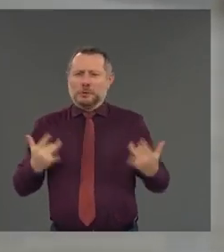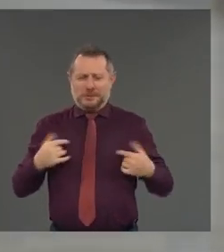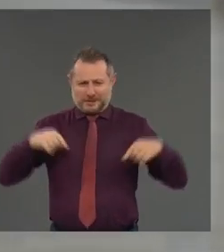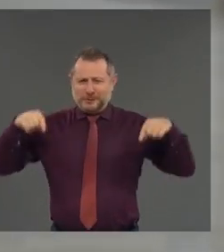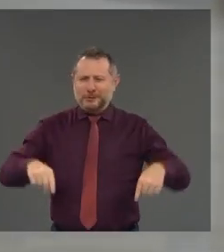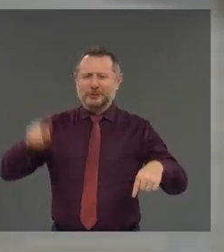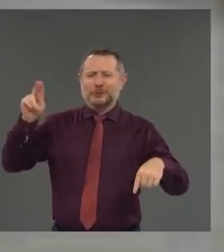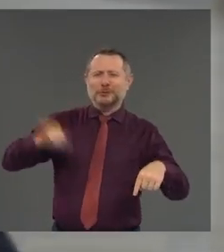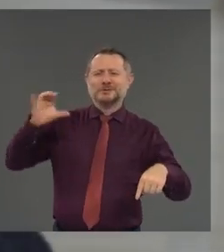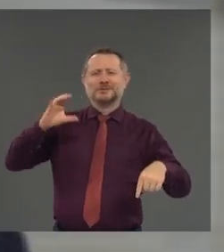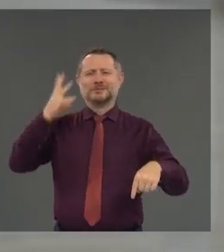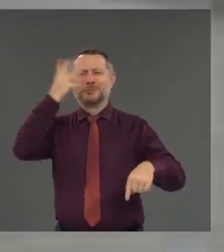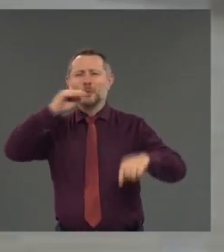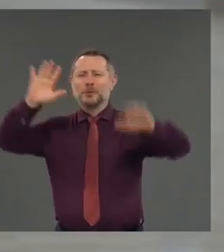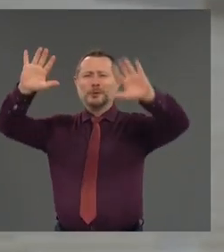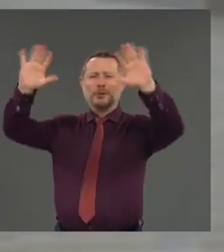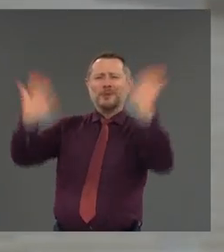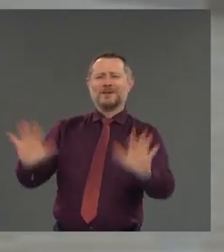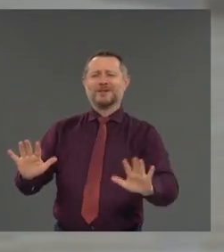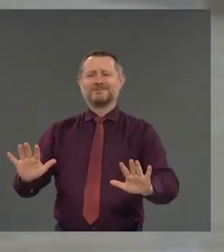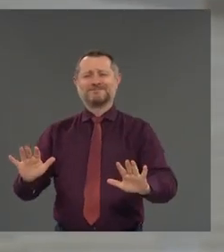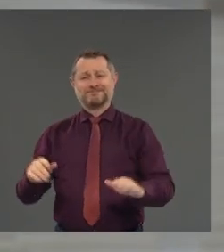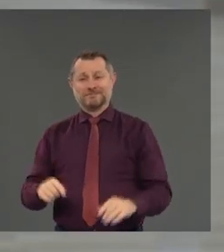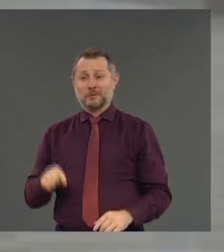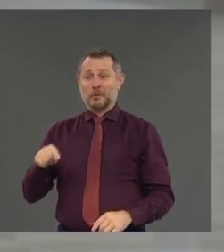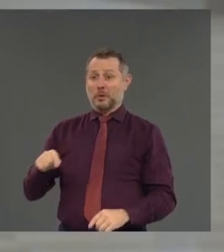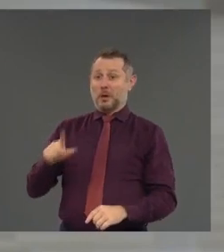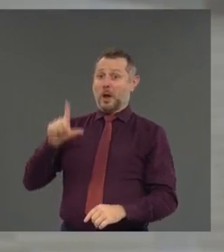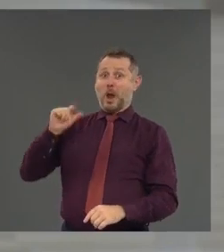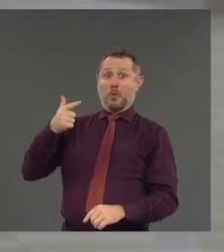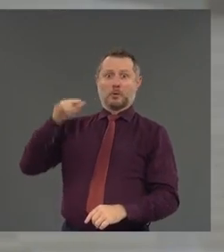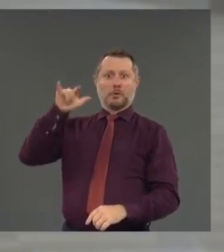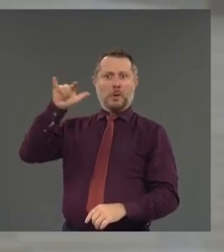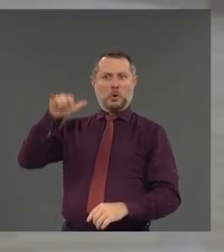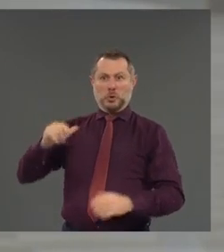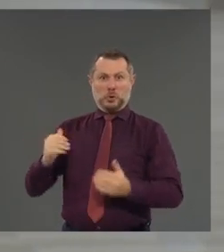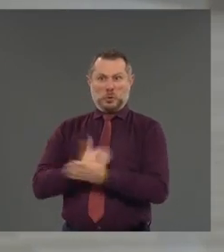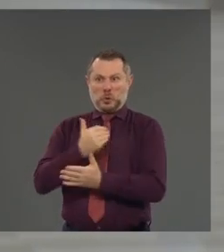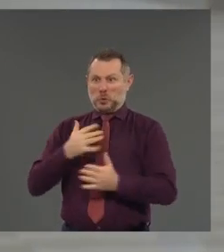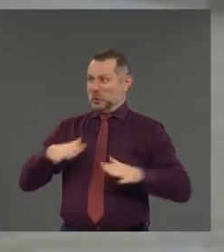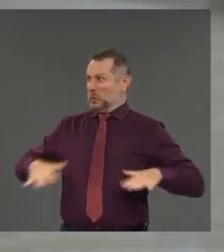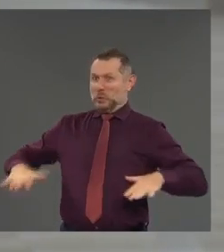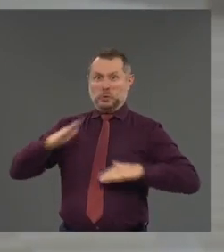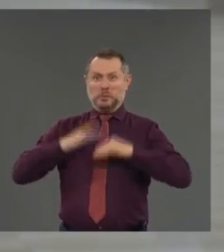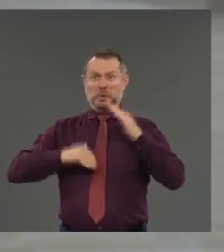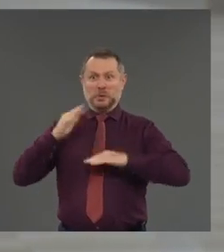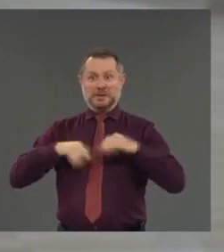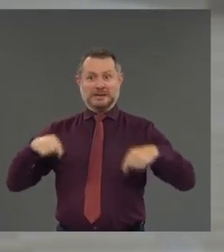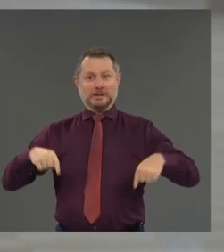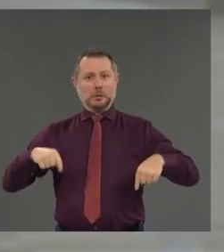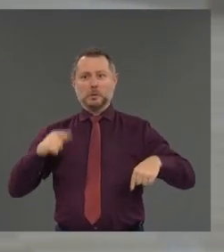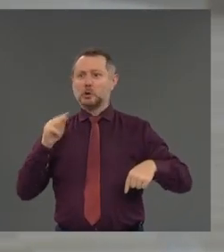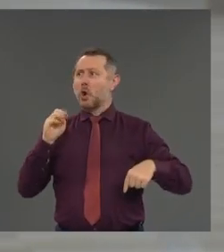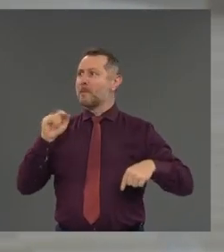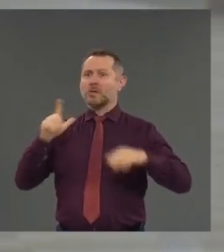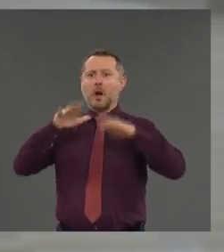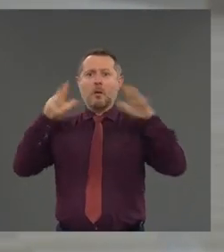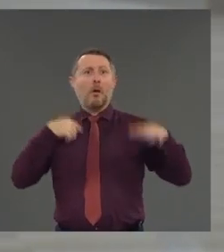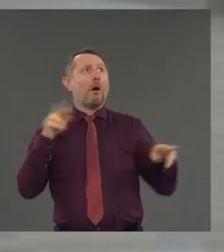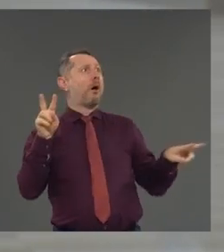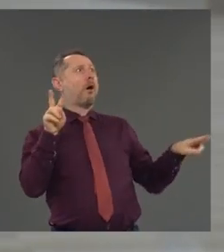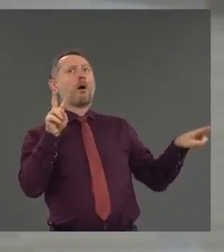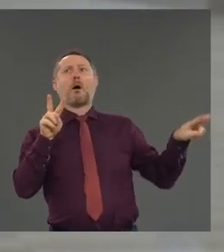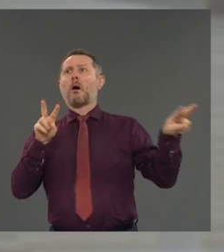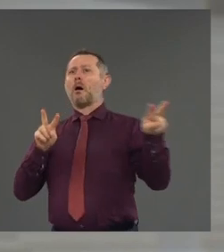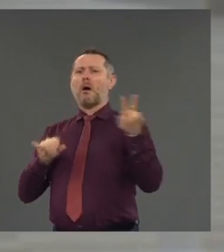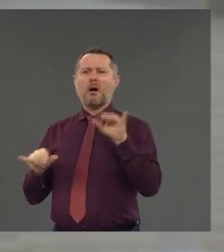LaGuardia Airport, the new LaGuardia Airport. This is really breathtaking. I wish you all could get